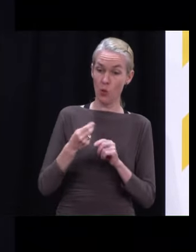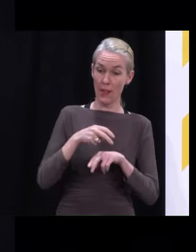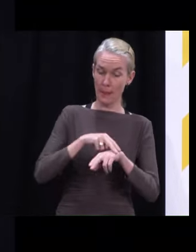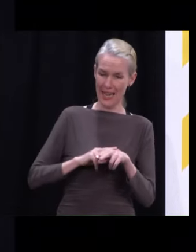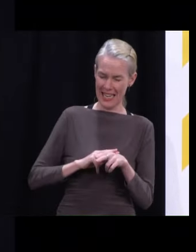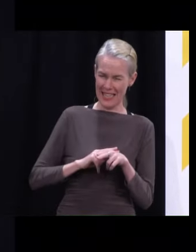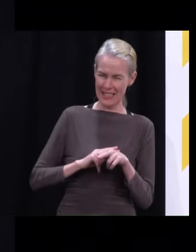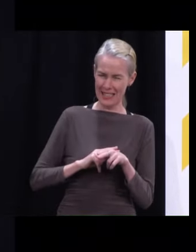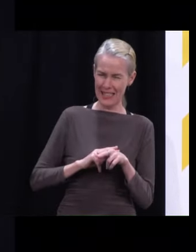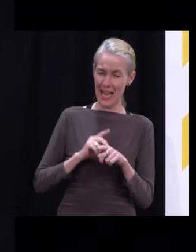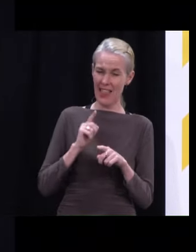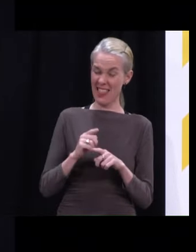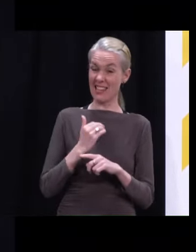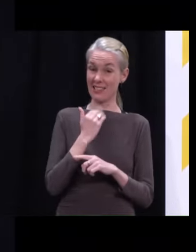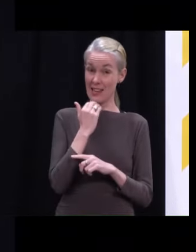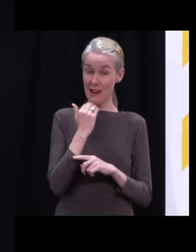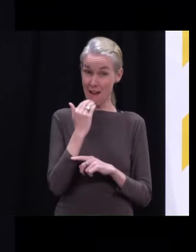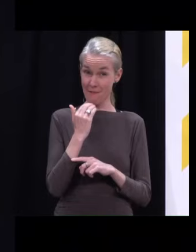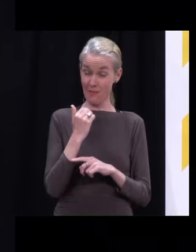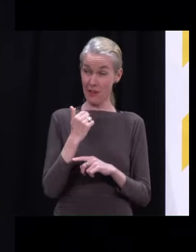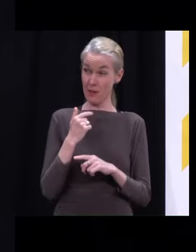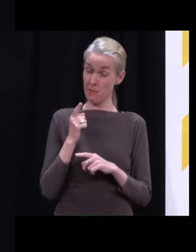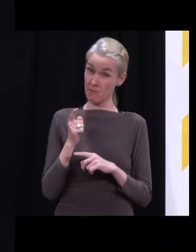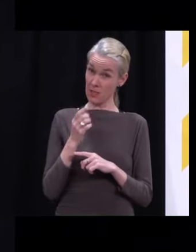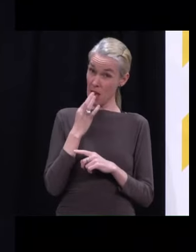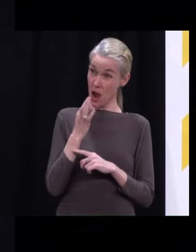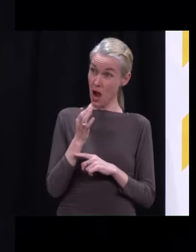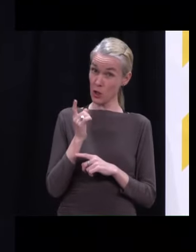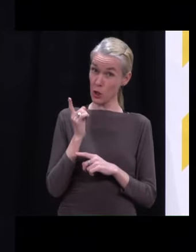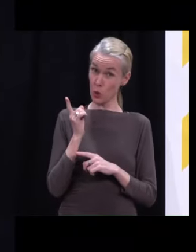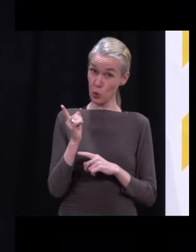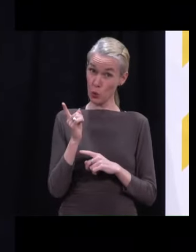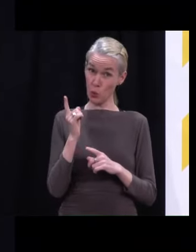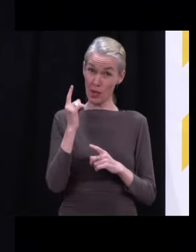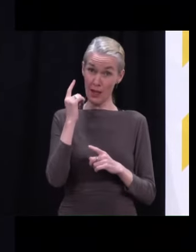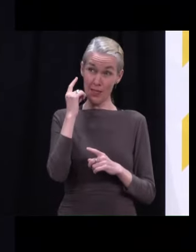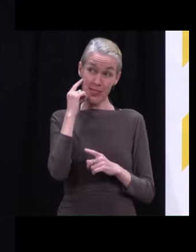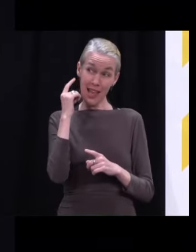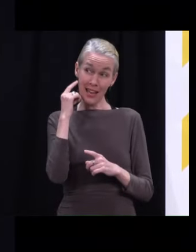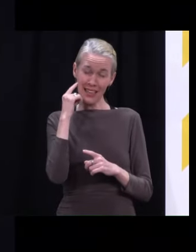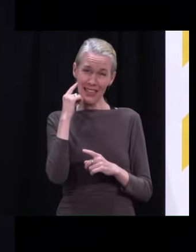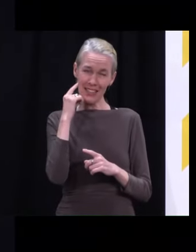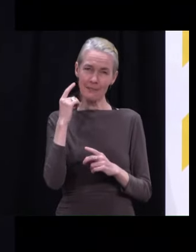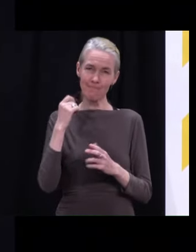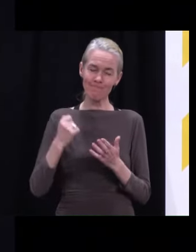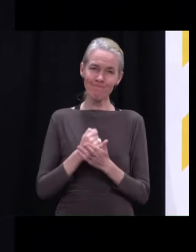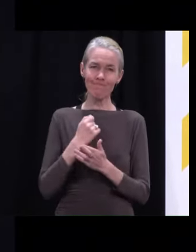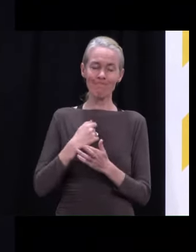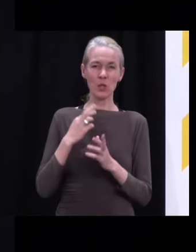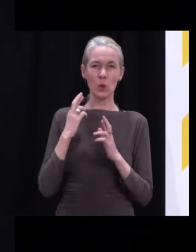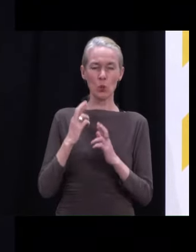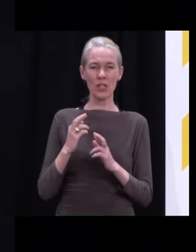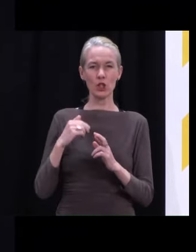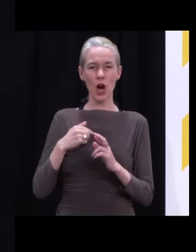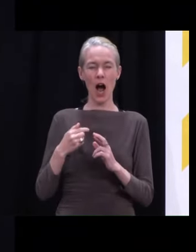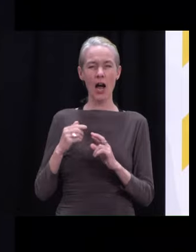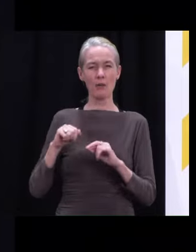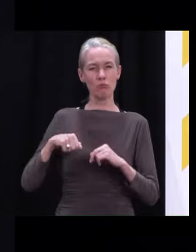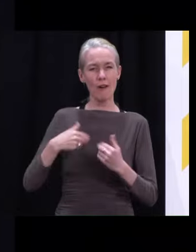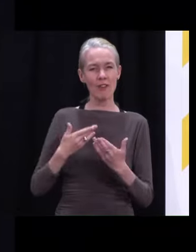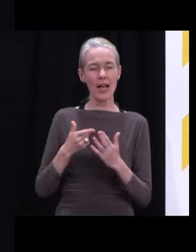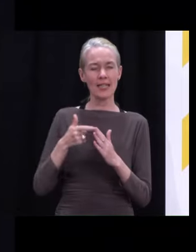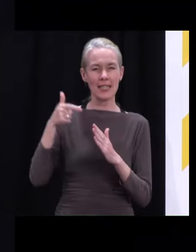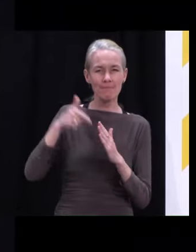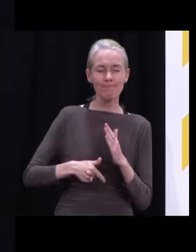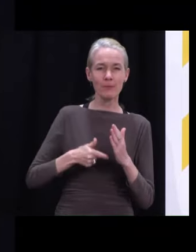Do you, in your heart of hearts, believe that any sort of rehabilitation might have worked on the man to stop his pathway to violence? I don't